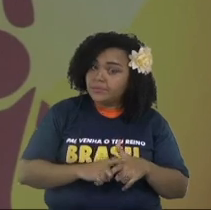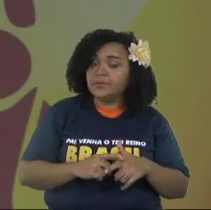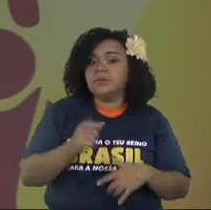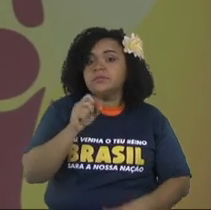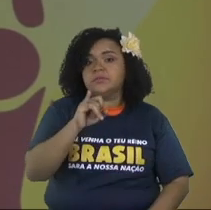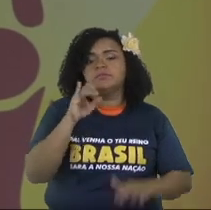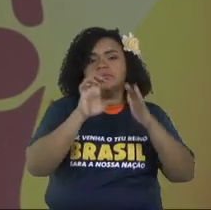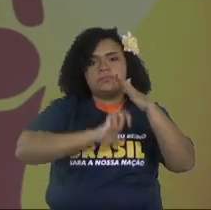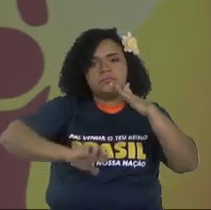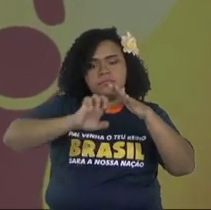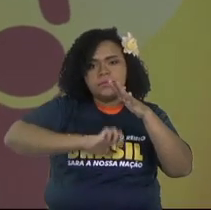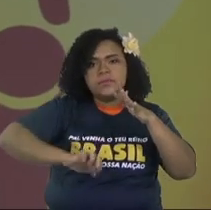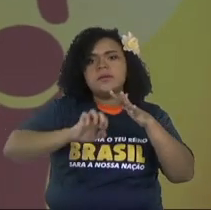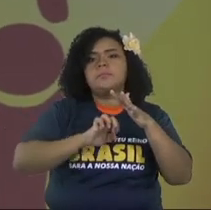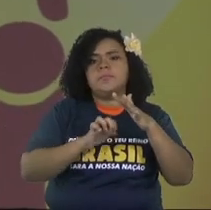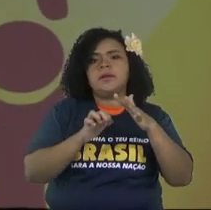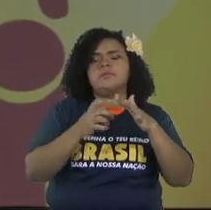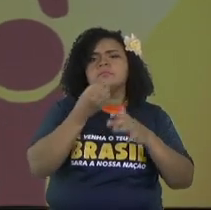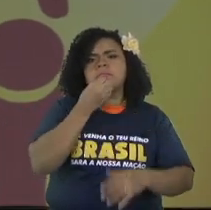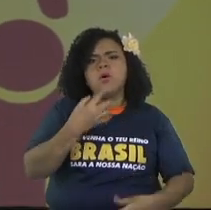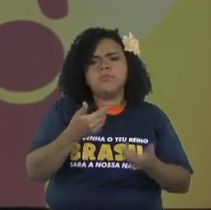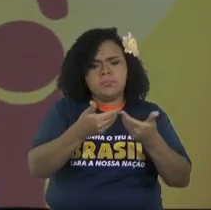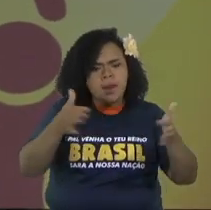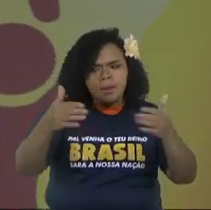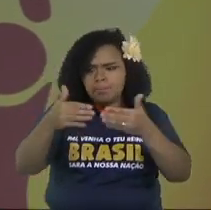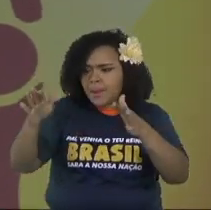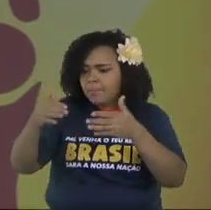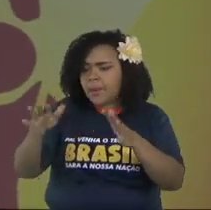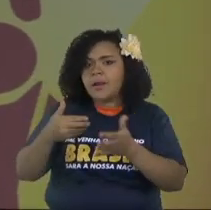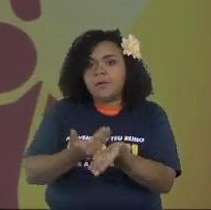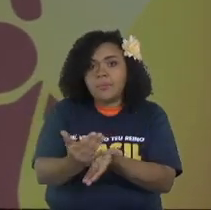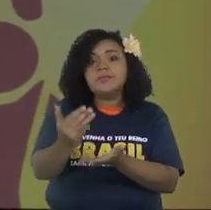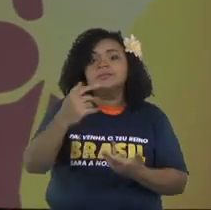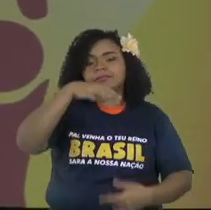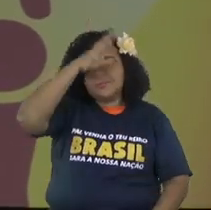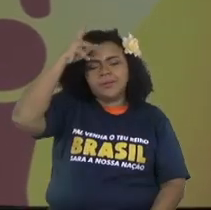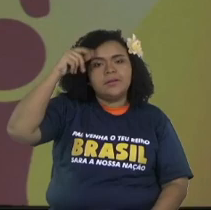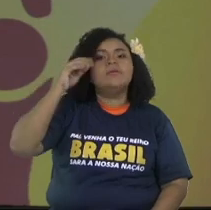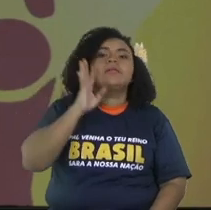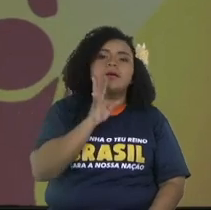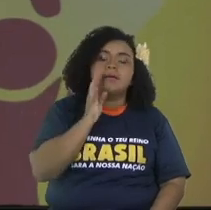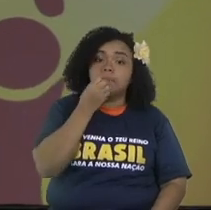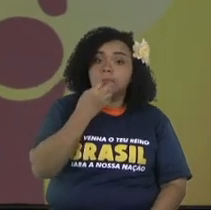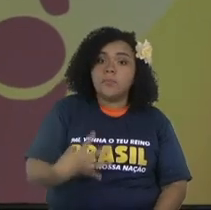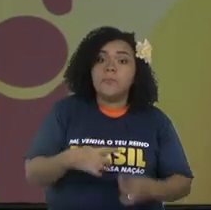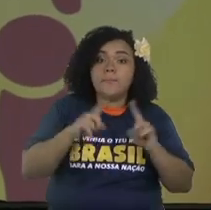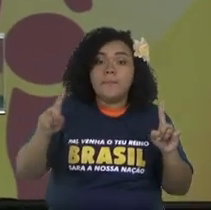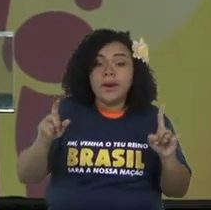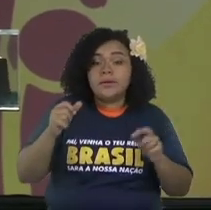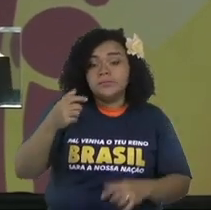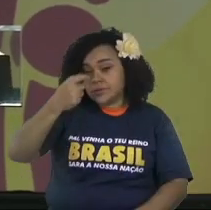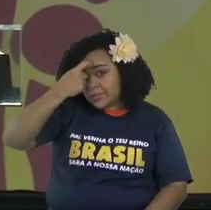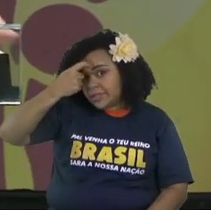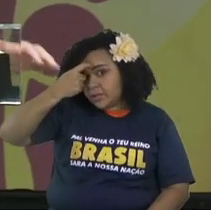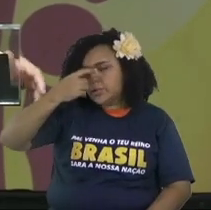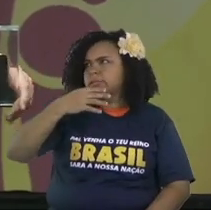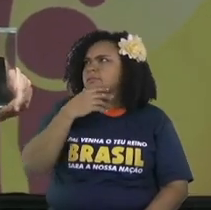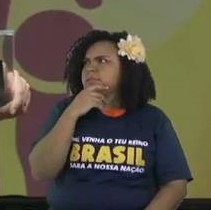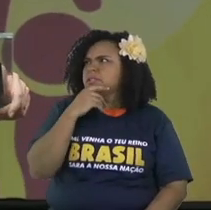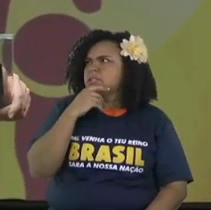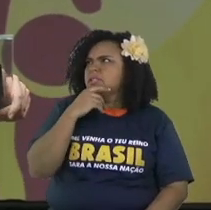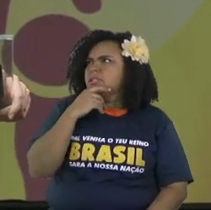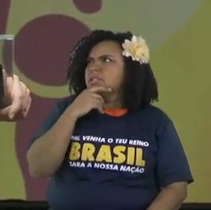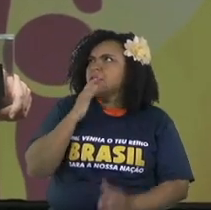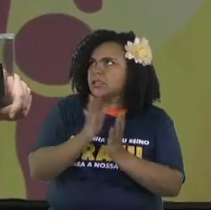get broken pay attention to me because there are many brothers that are open business but do it right you gotta